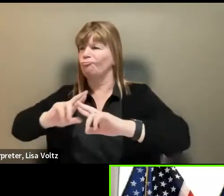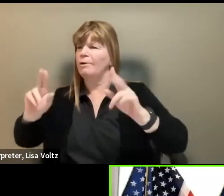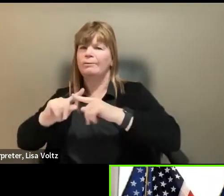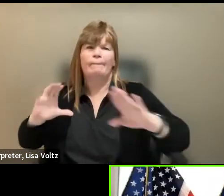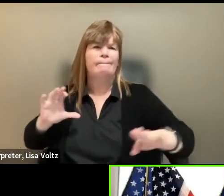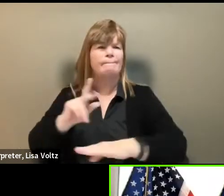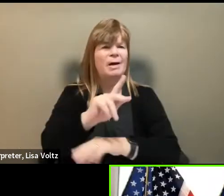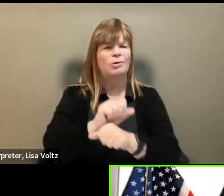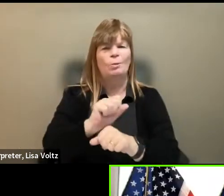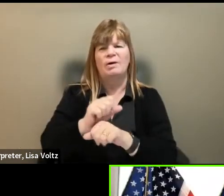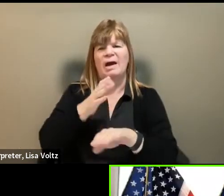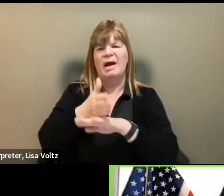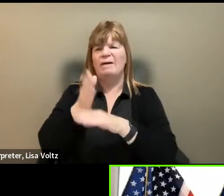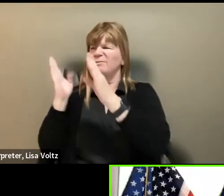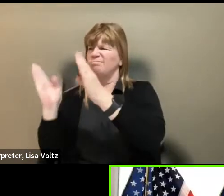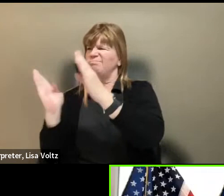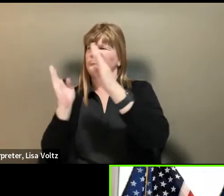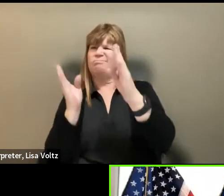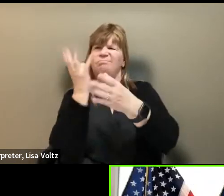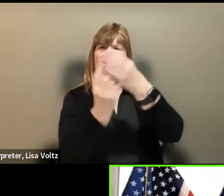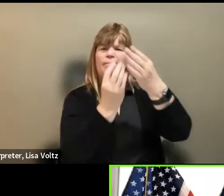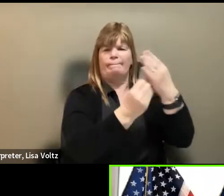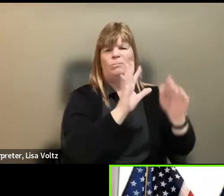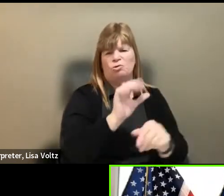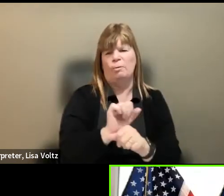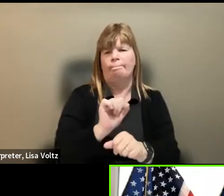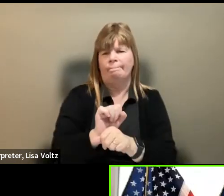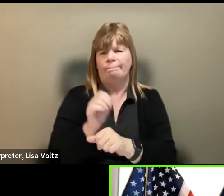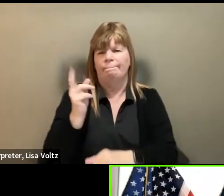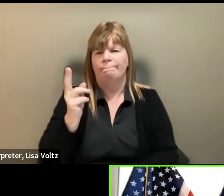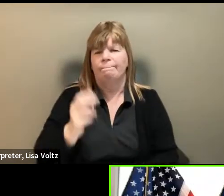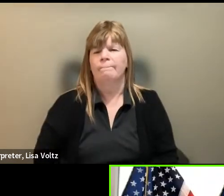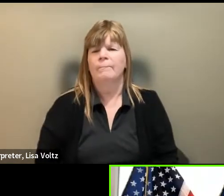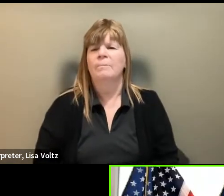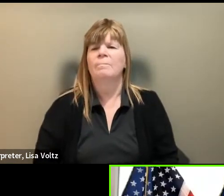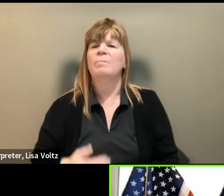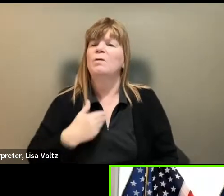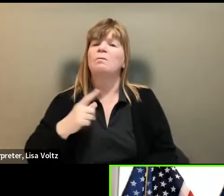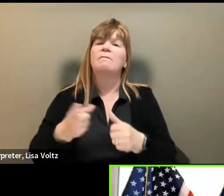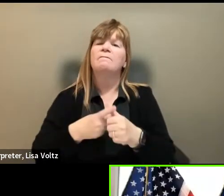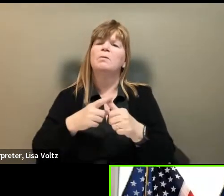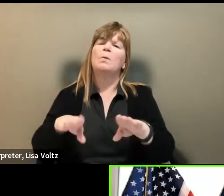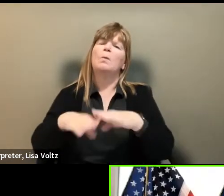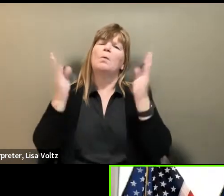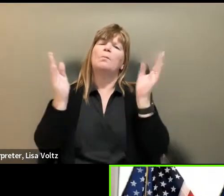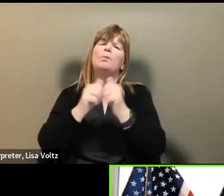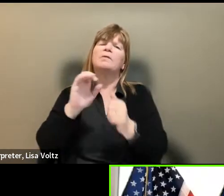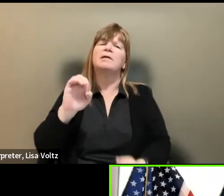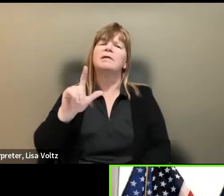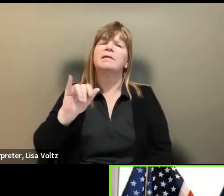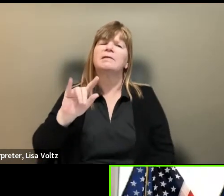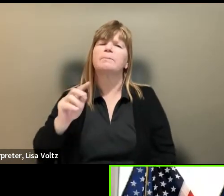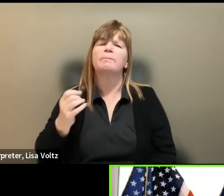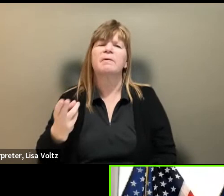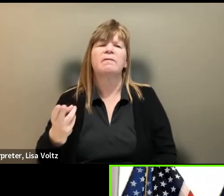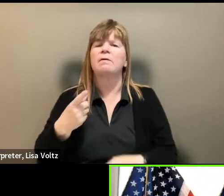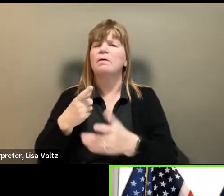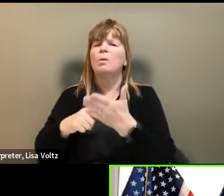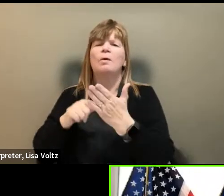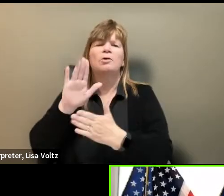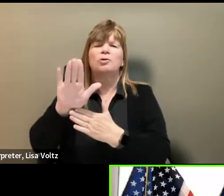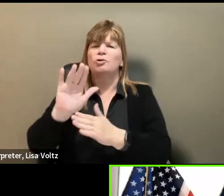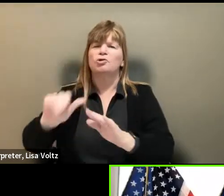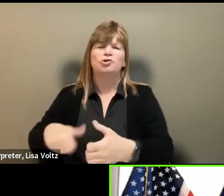after gaps in employment. And so I'll start, I think, with Elizabeth and just ask what challenges have you